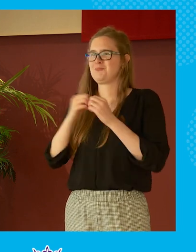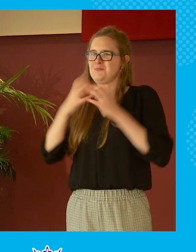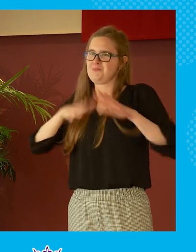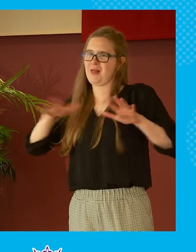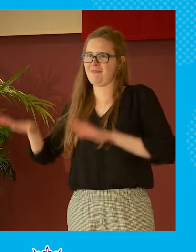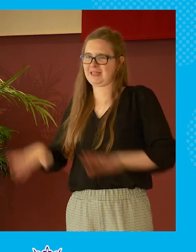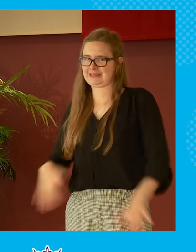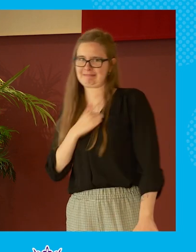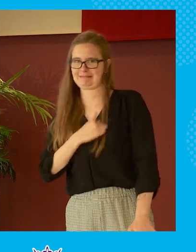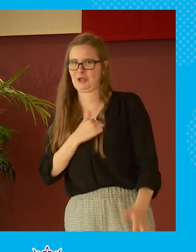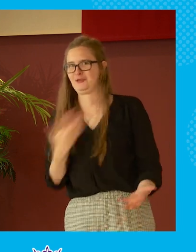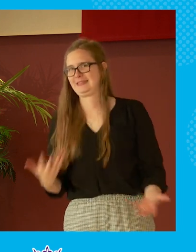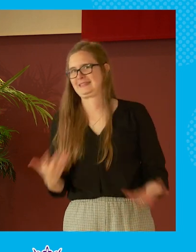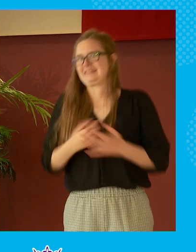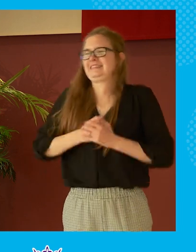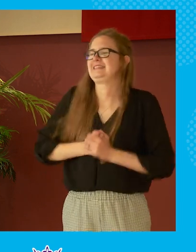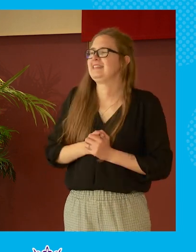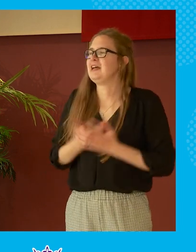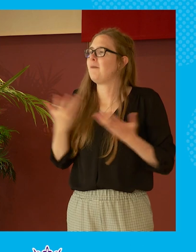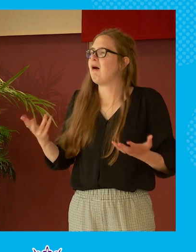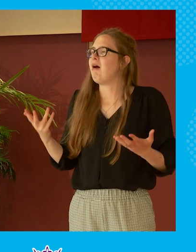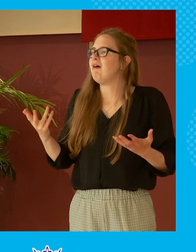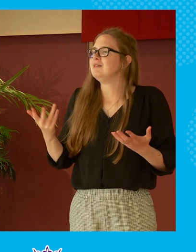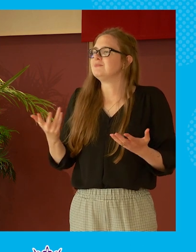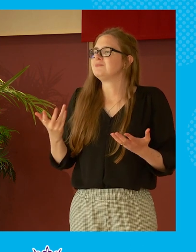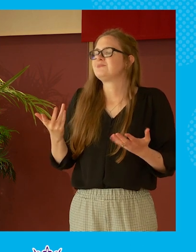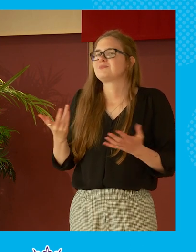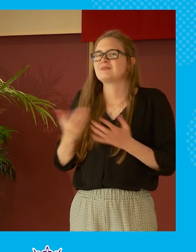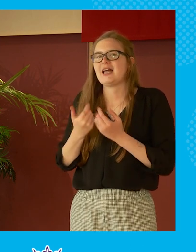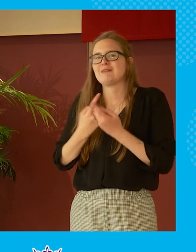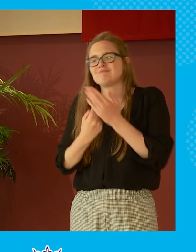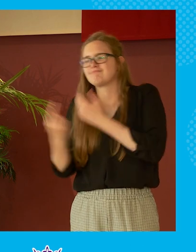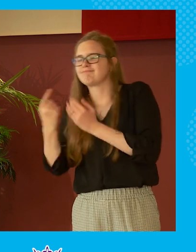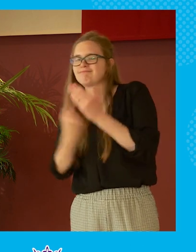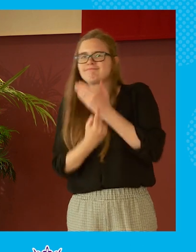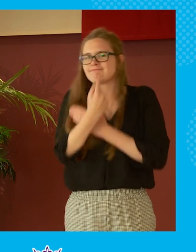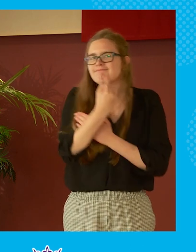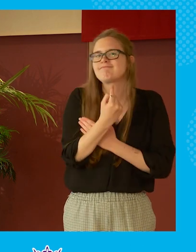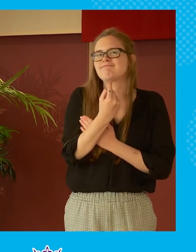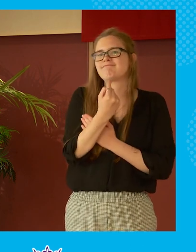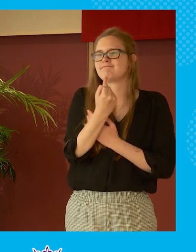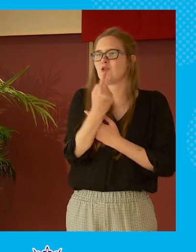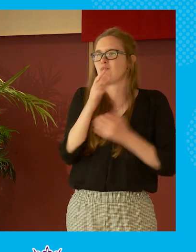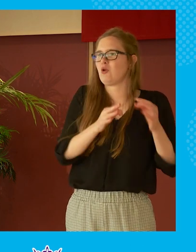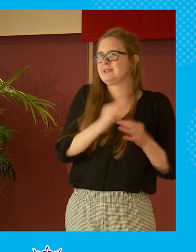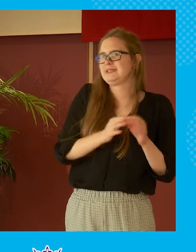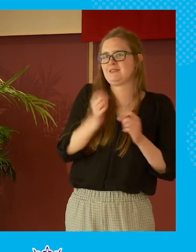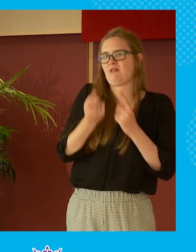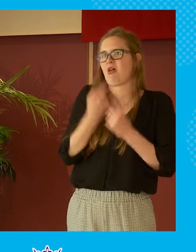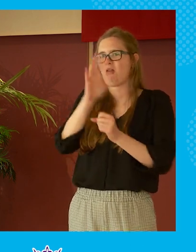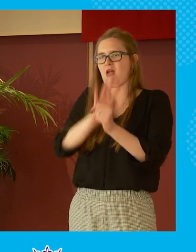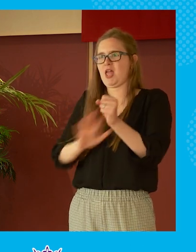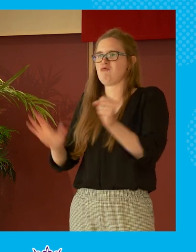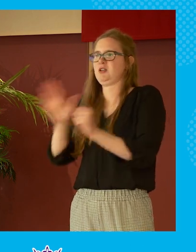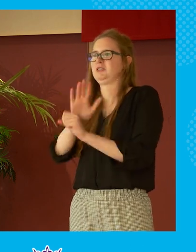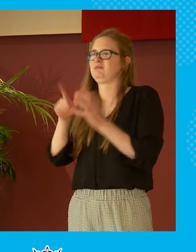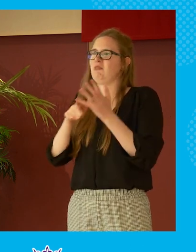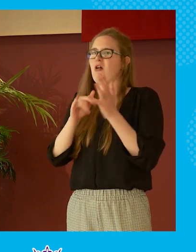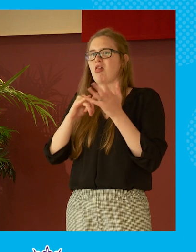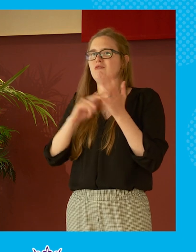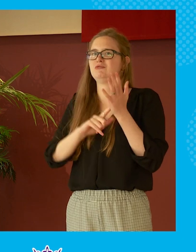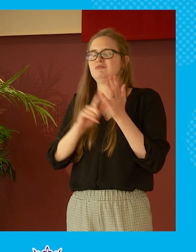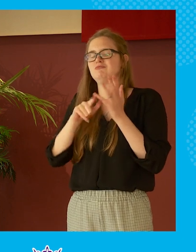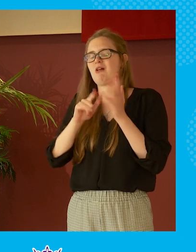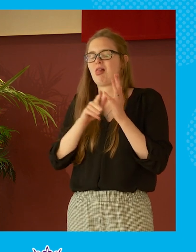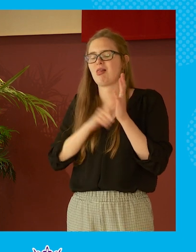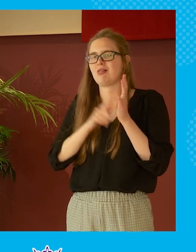uh but i i mean you know the ulsterization of politics elsewhere i mean i don't think it's anything to do with ulster at all well i